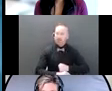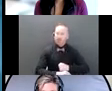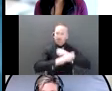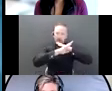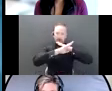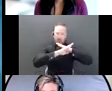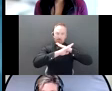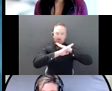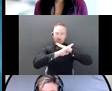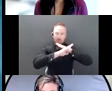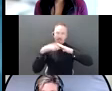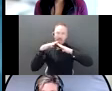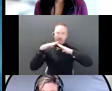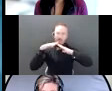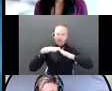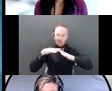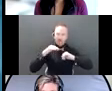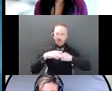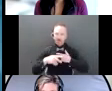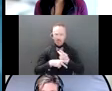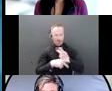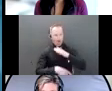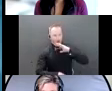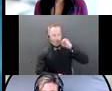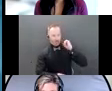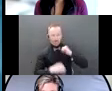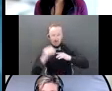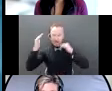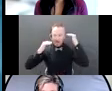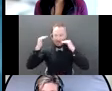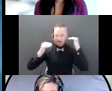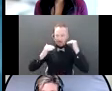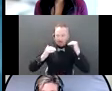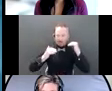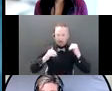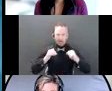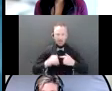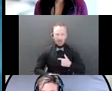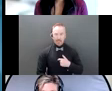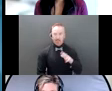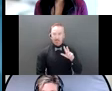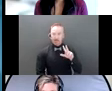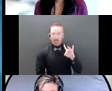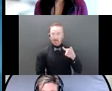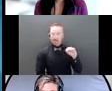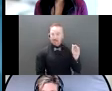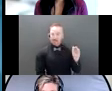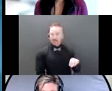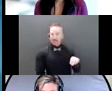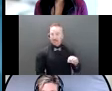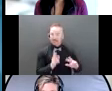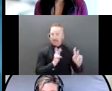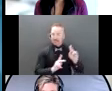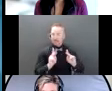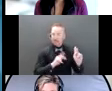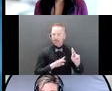to those older adults in our lives in particular? 38 percent of us say that, you know what, they have it under